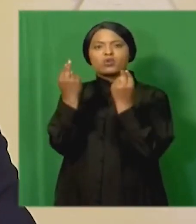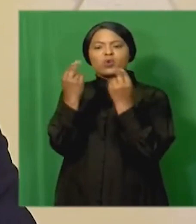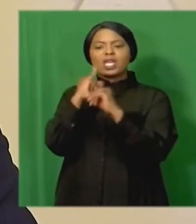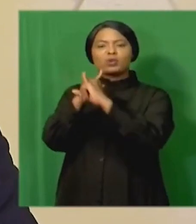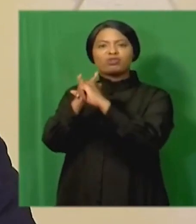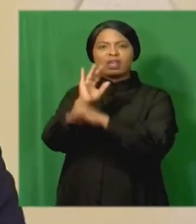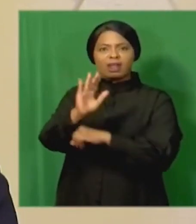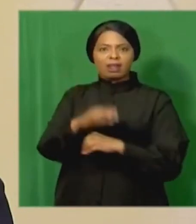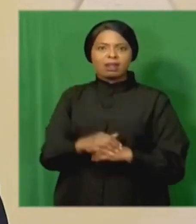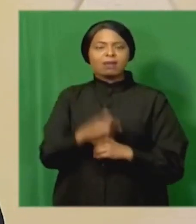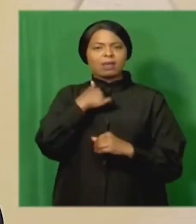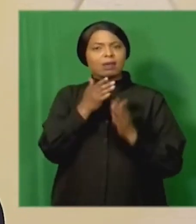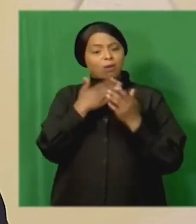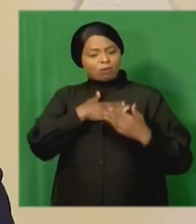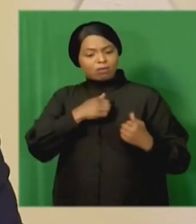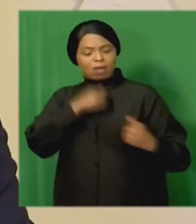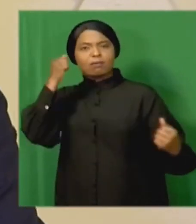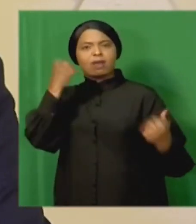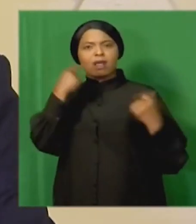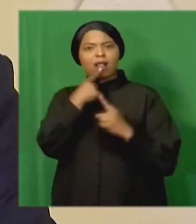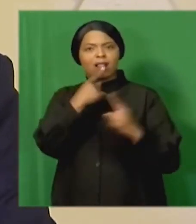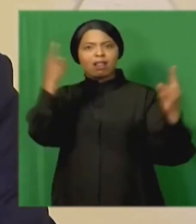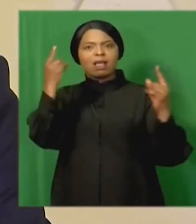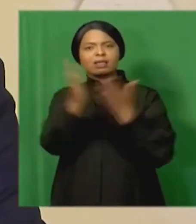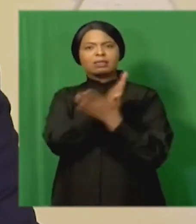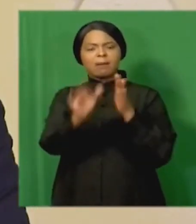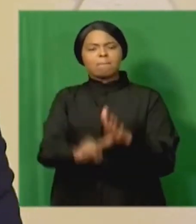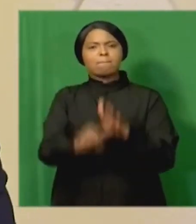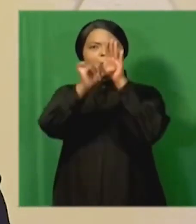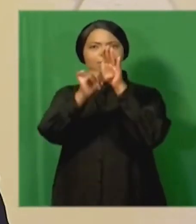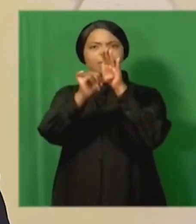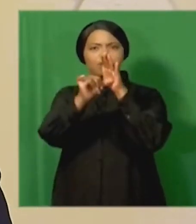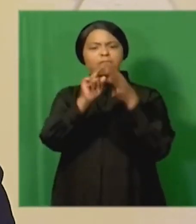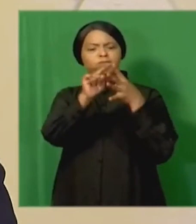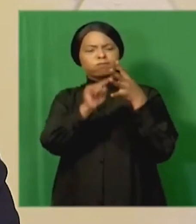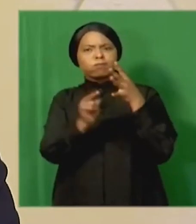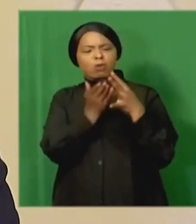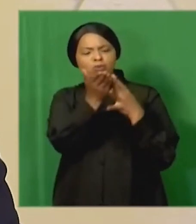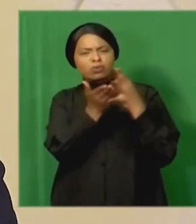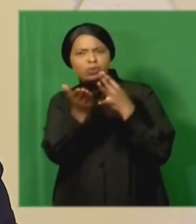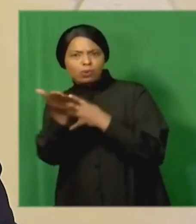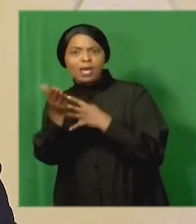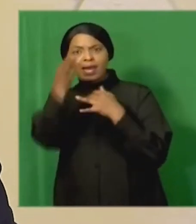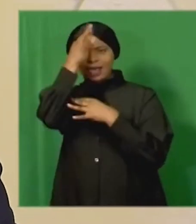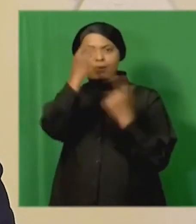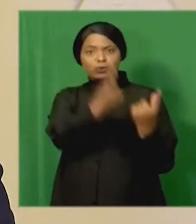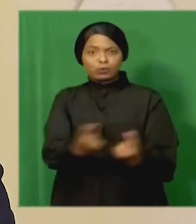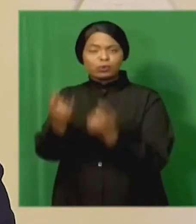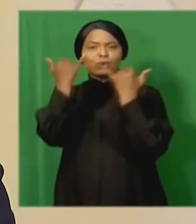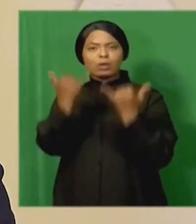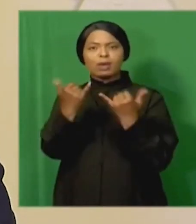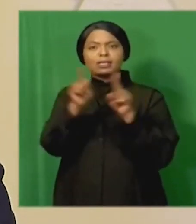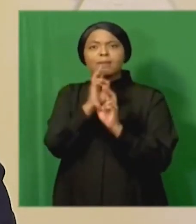I'd like to outline here some of the key reforms that government is taking in